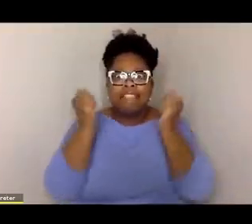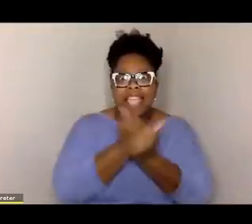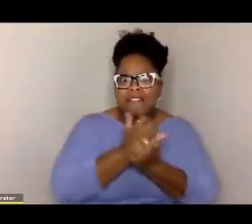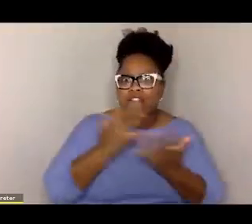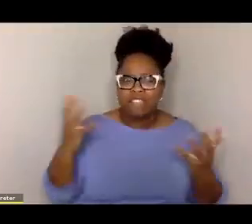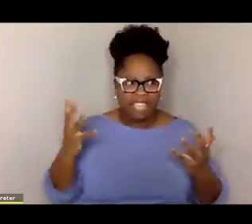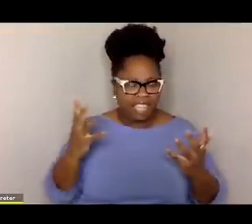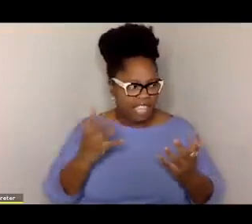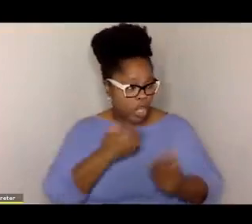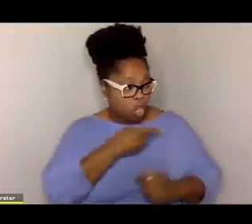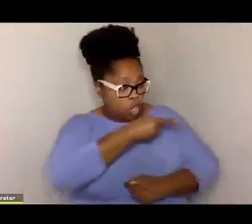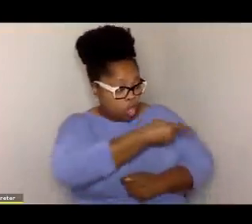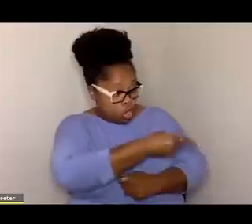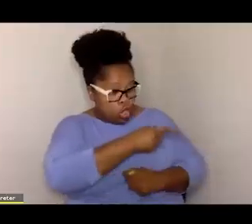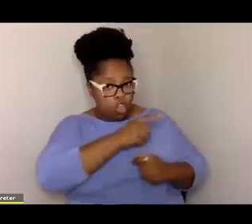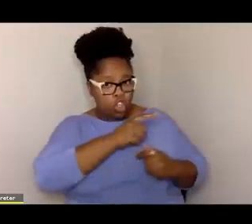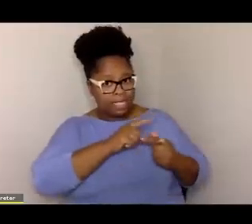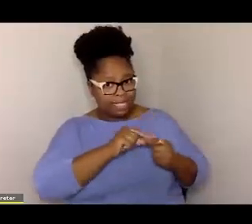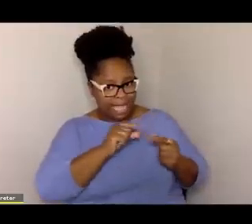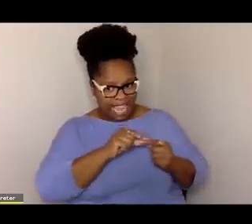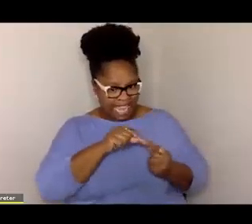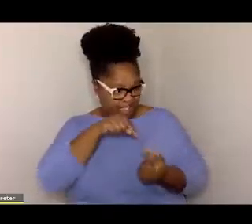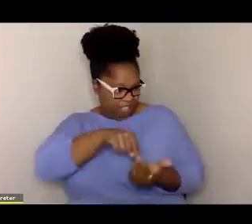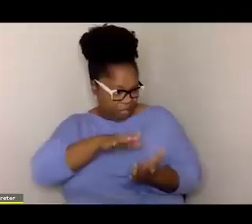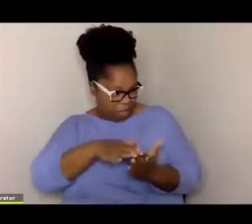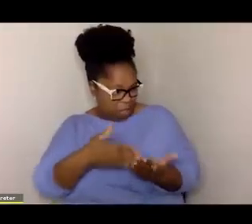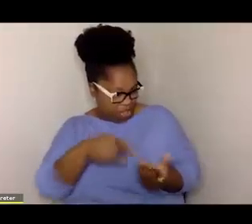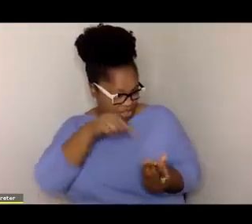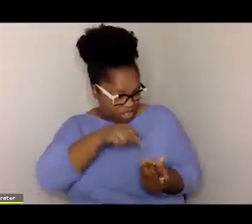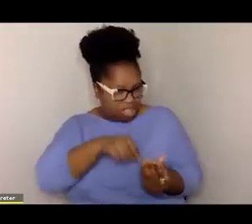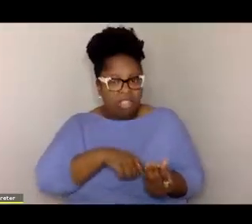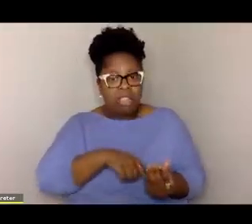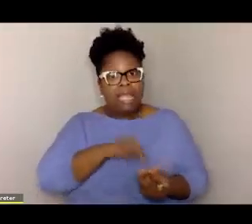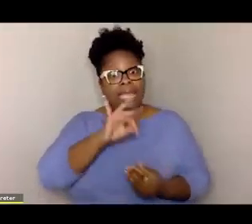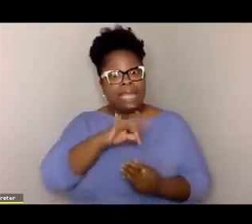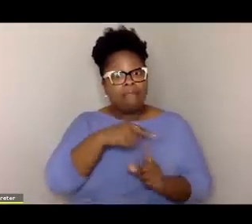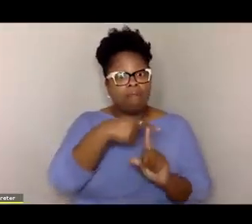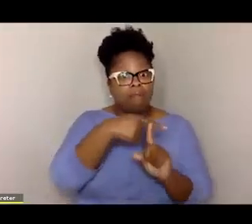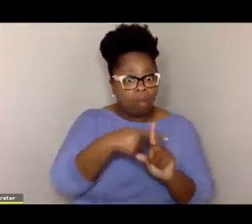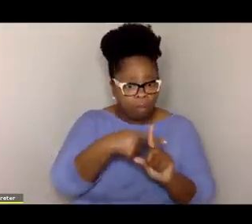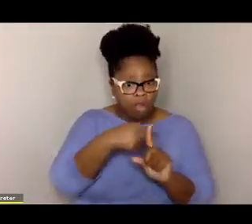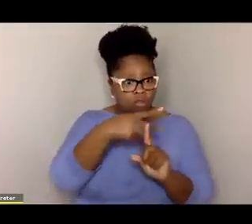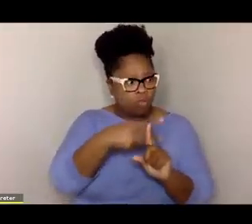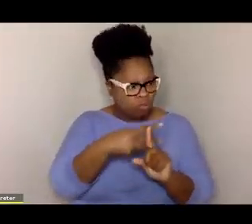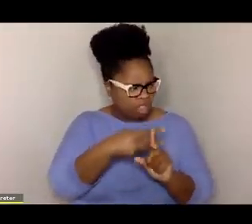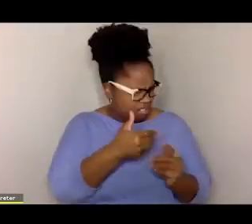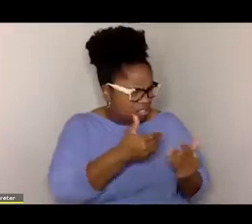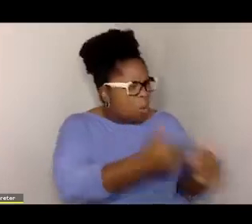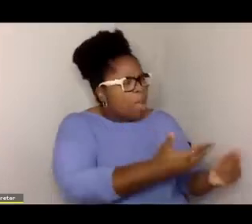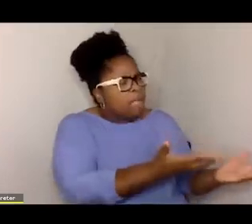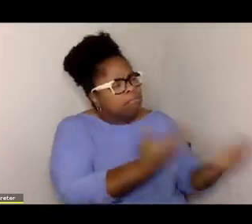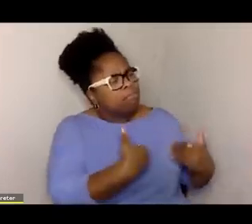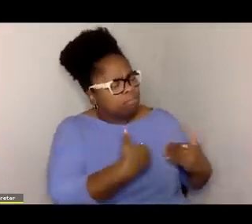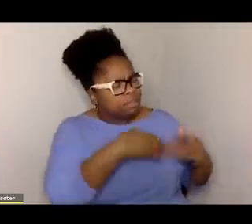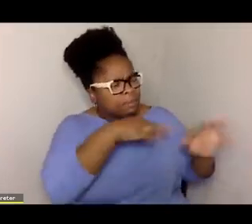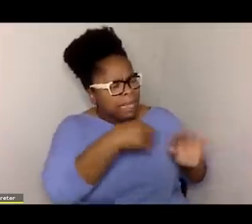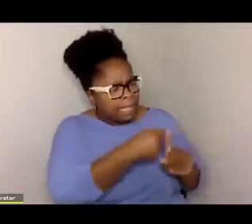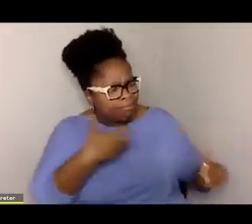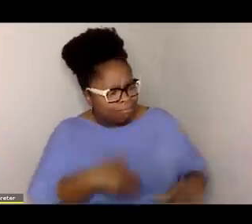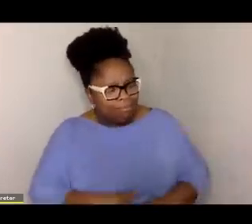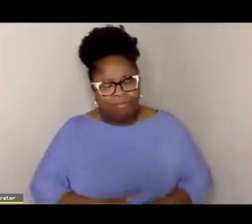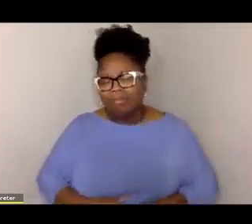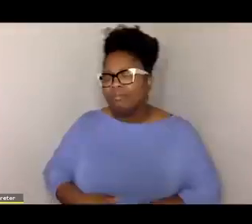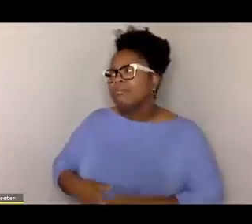They're like a sponge. And you're saying in this, in this book that if in the first two months, go ahead,